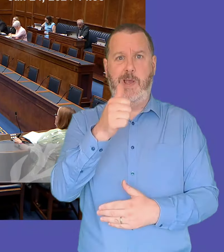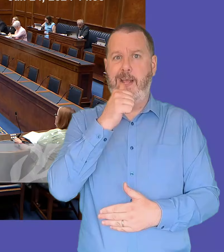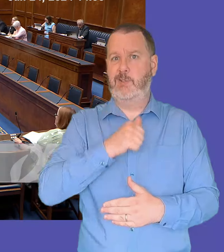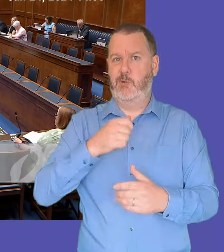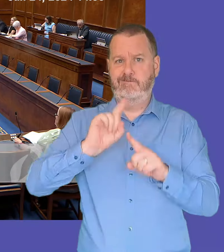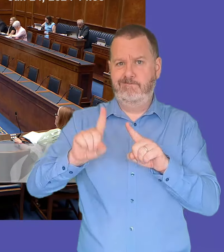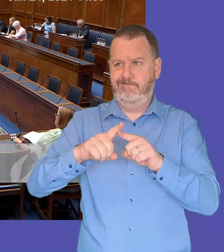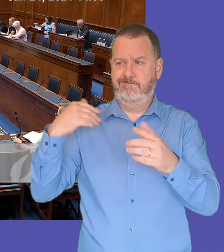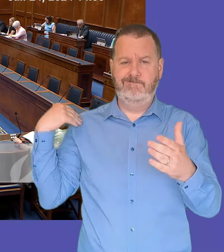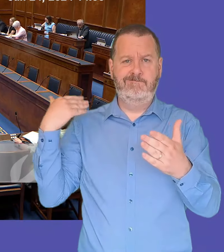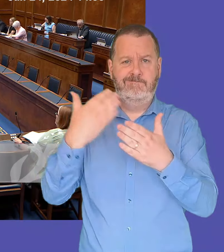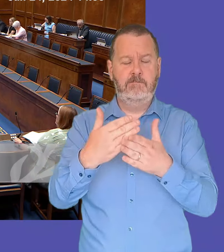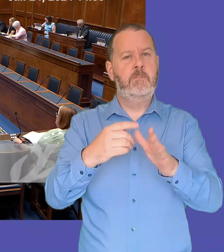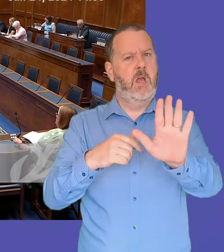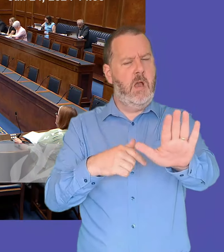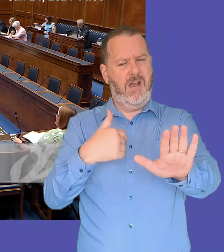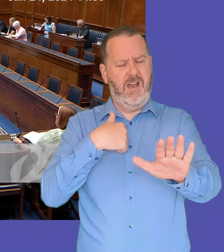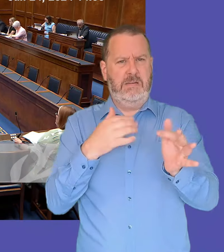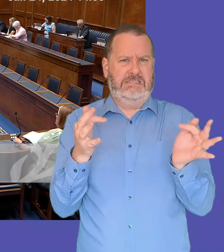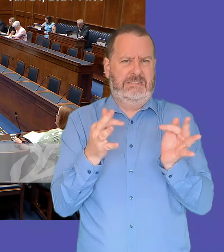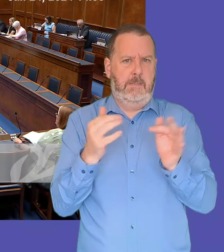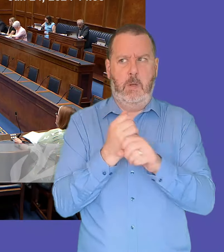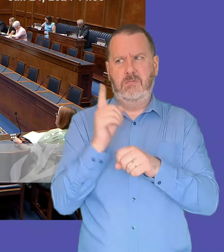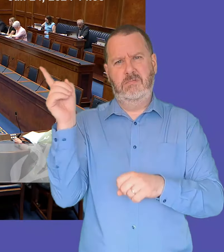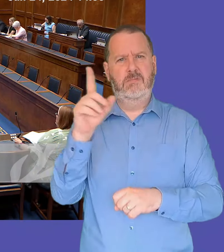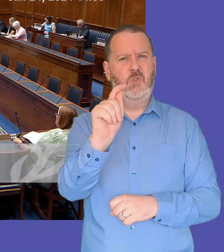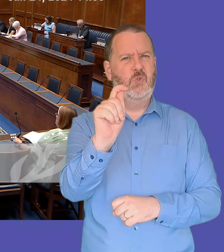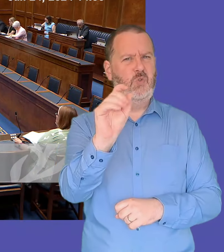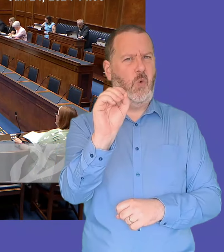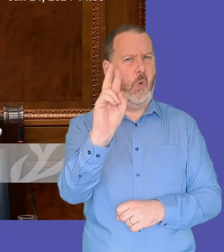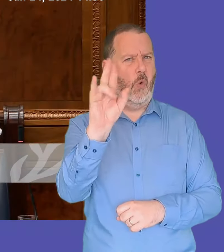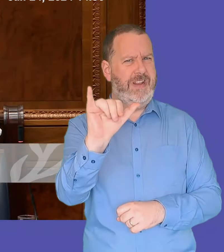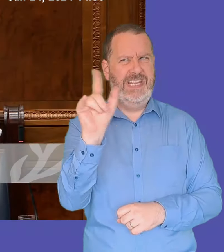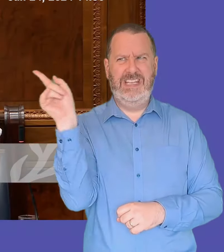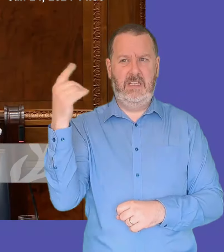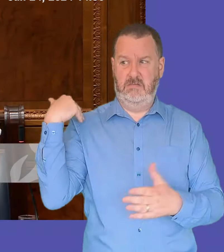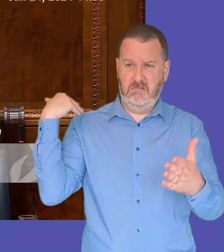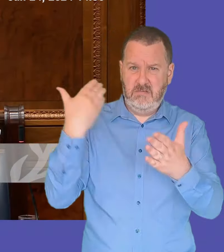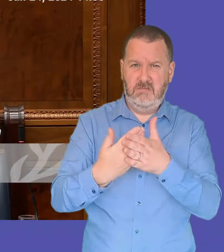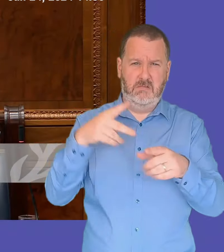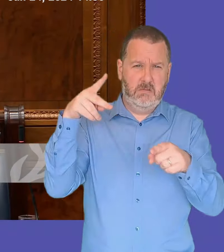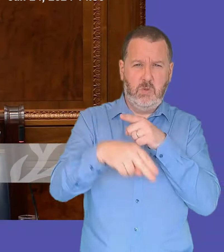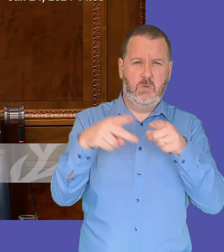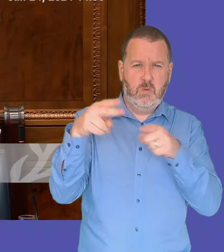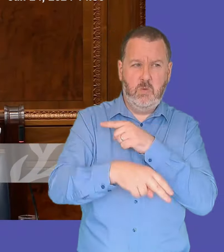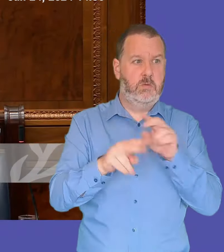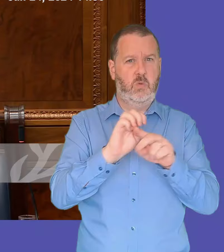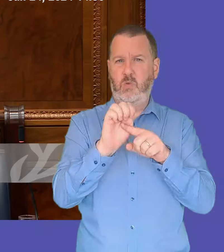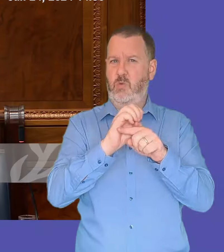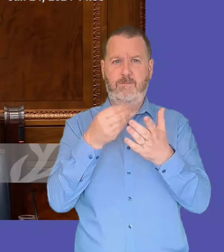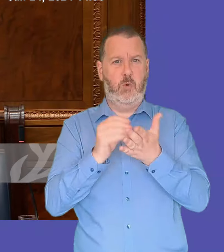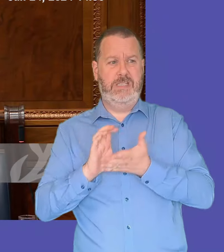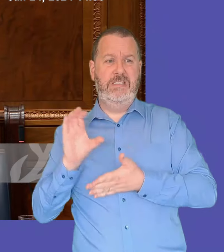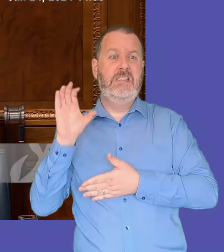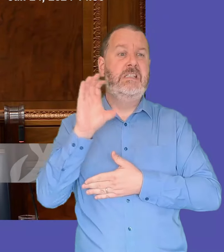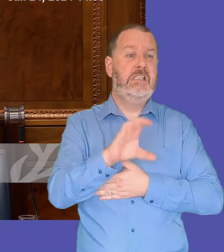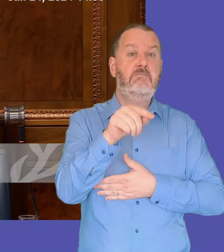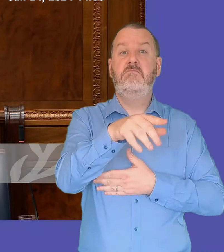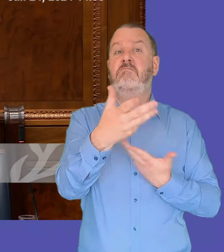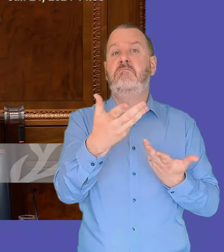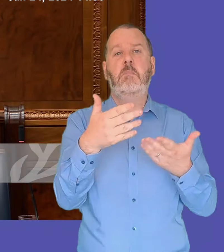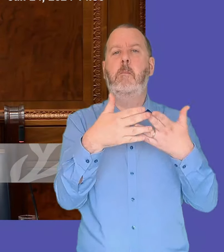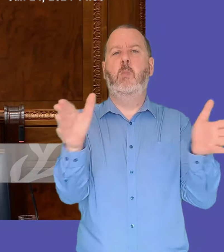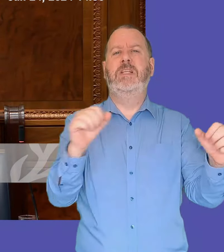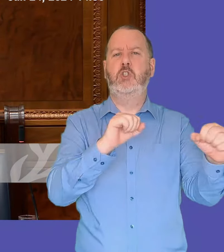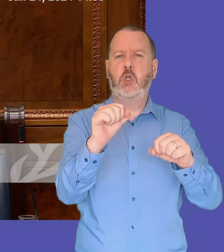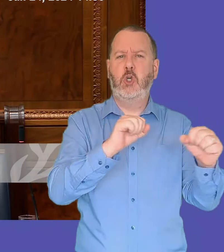my concerns about the ongoing tory austerity and underinvestment in our public services and this is what's having a seriously negative